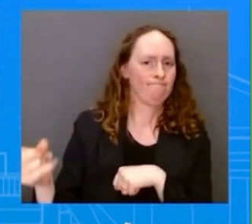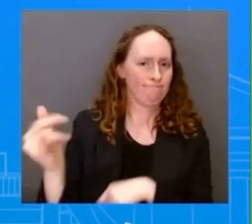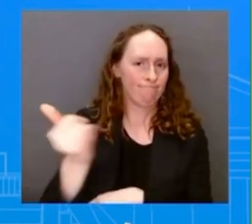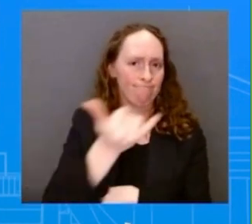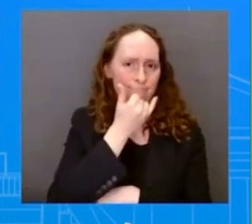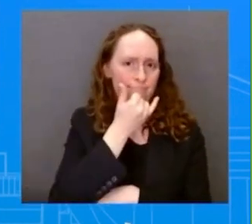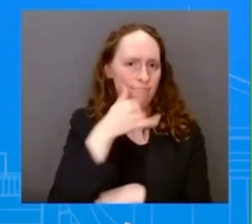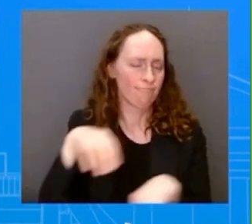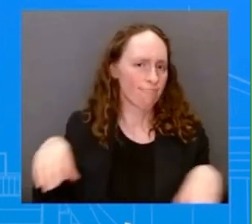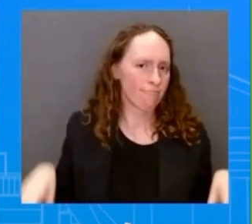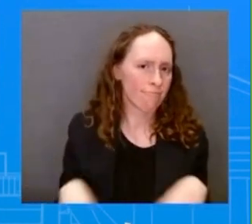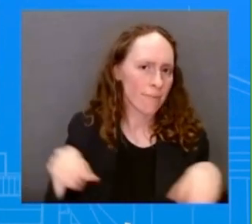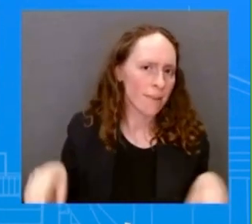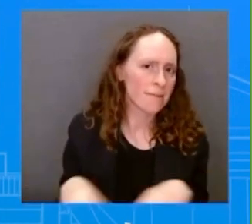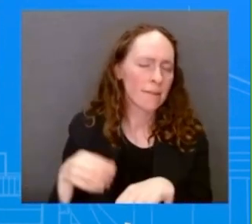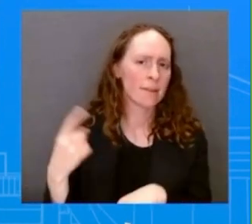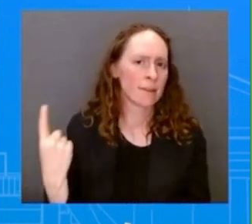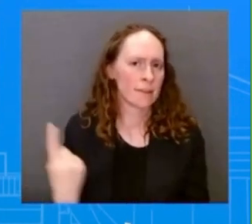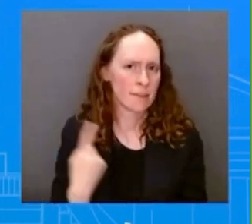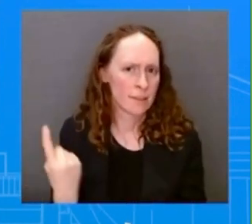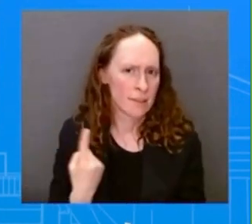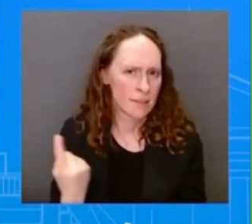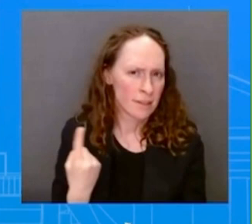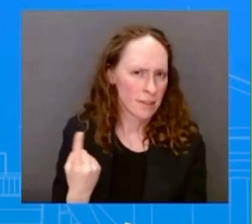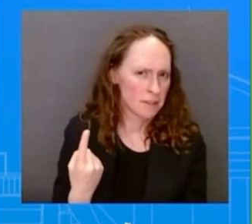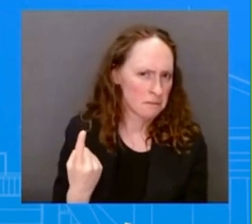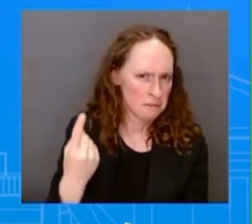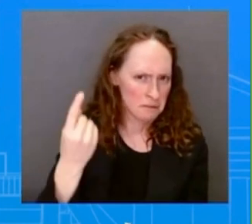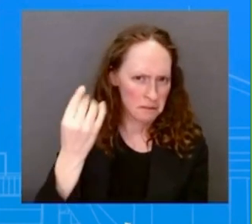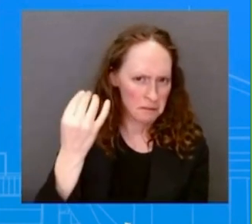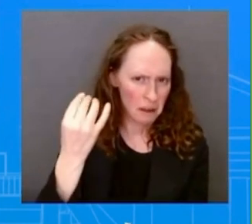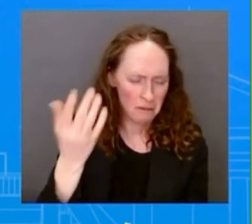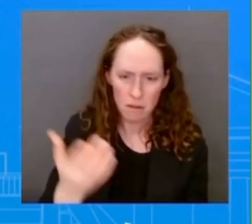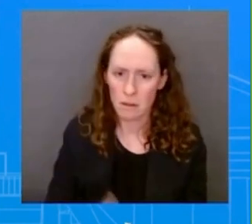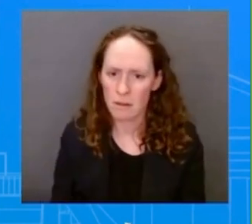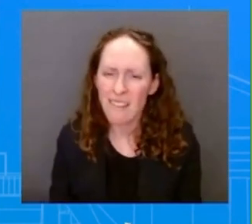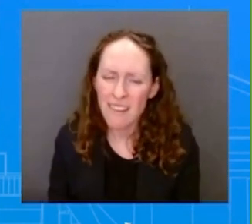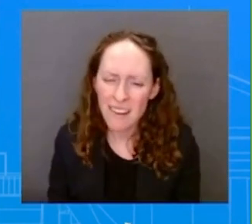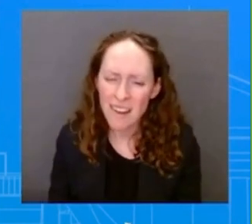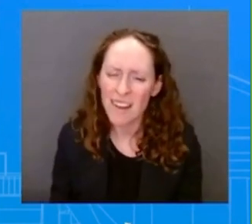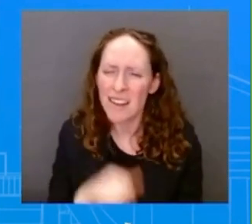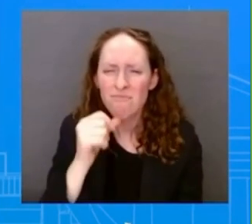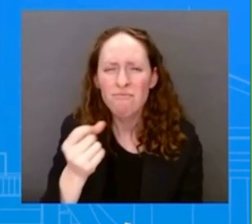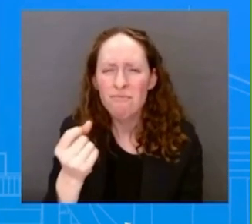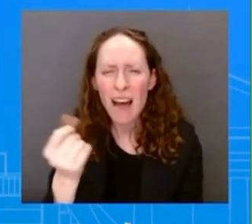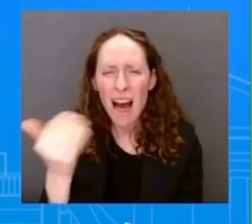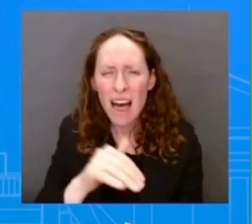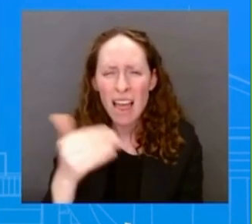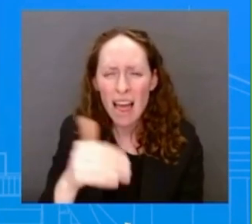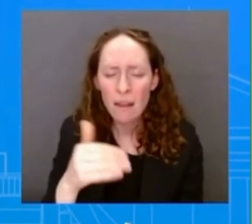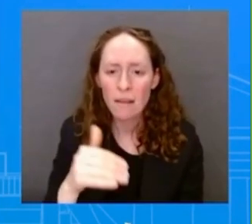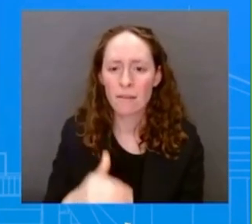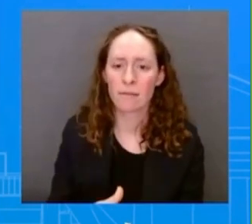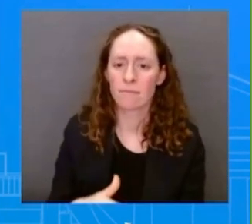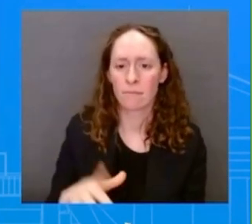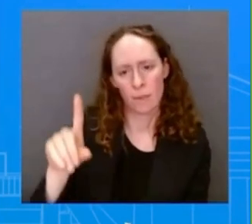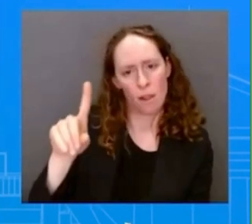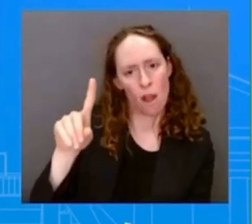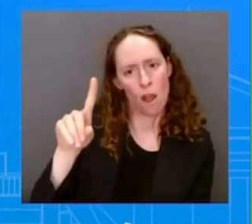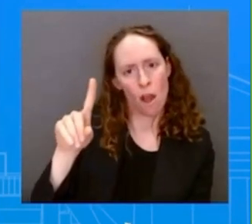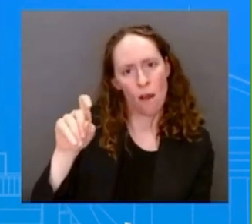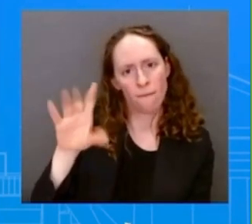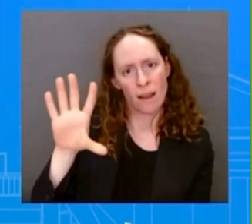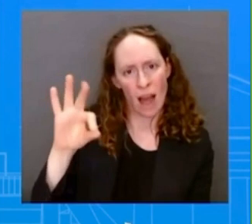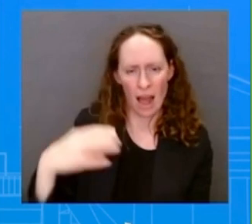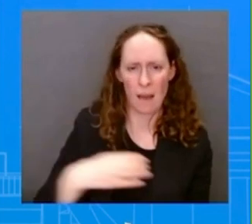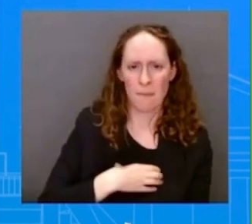the first part of your question. 189 complaints of alleged, uh, misconduct. I'm not aware of, um, of those specific